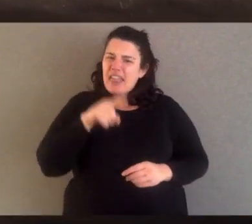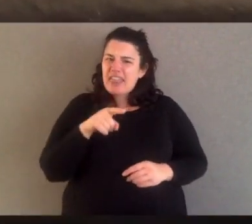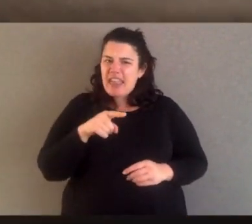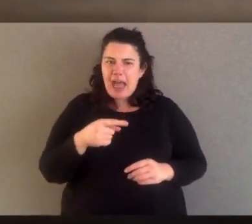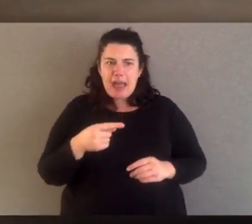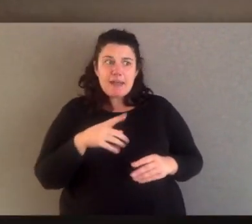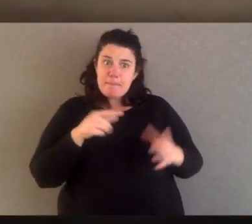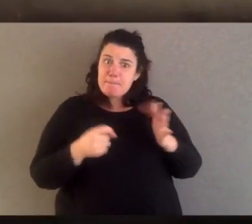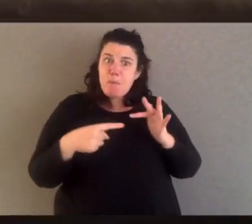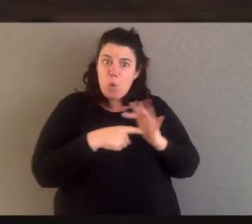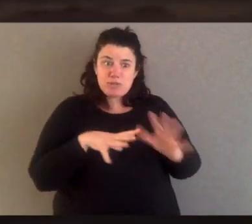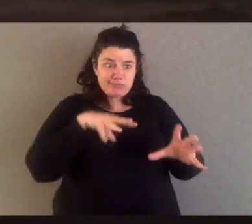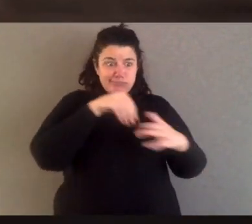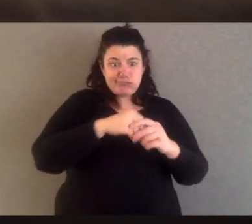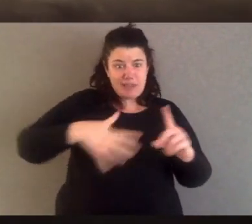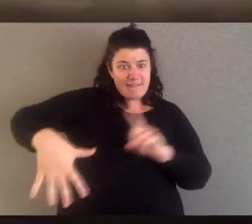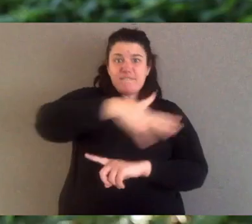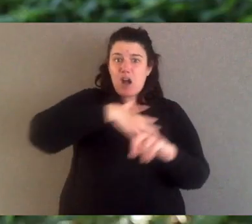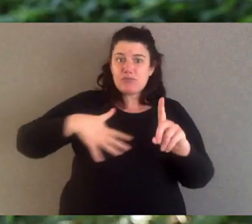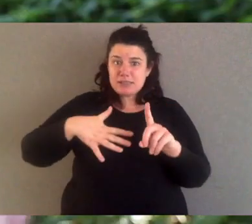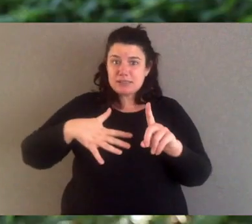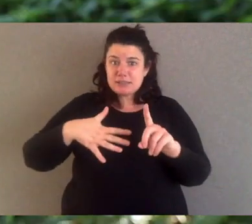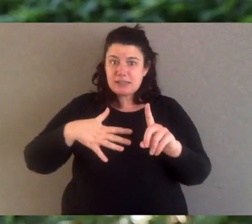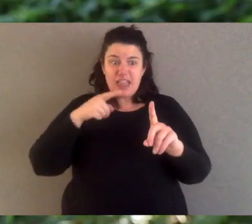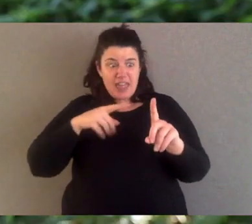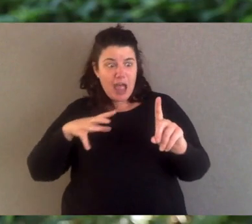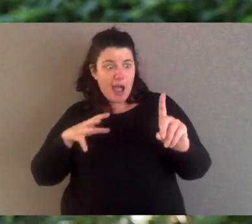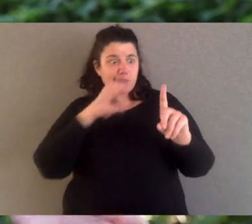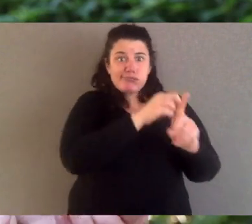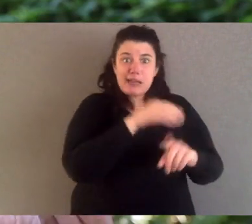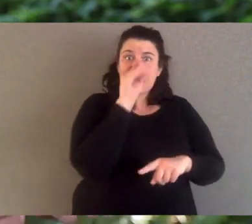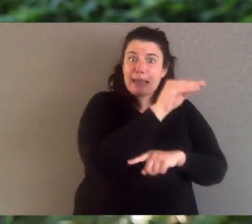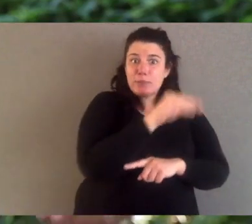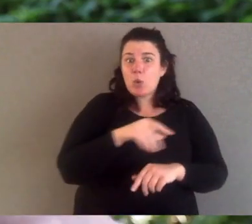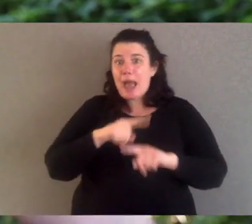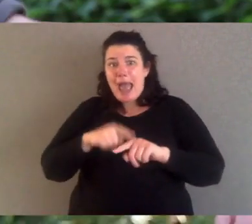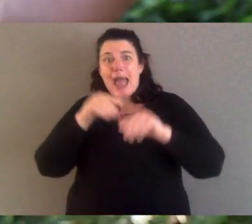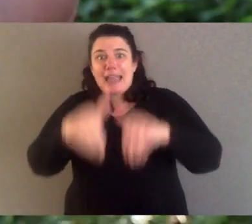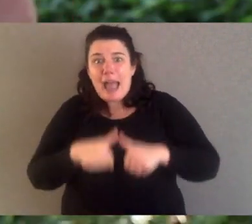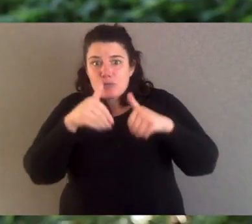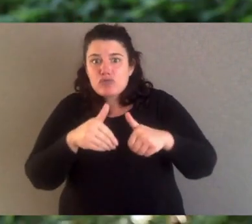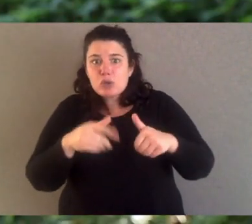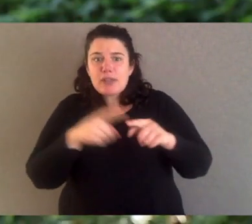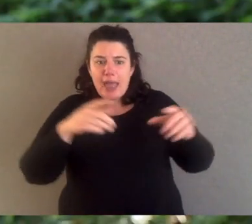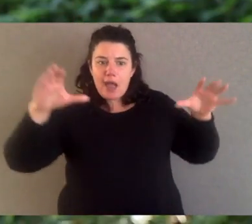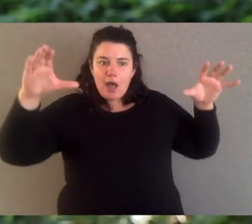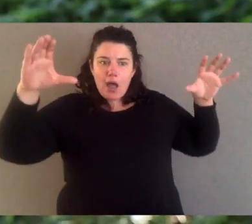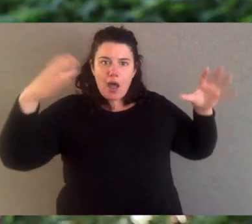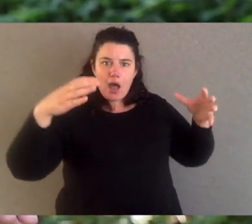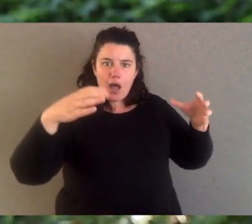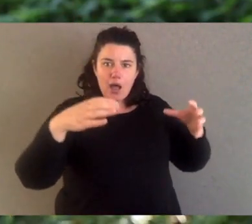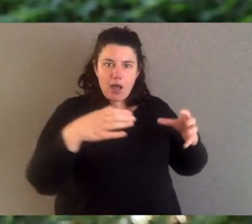predating on kangaroos and emus they control numbers of the herbivores and that lessens the pressure on environment.